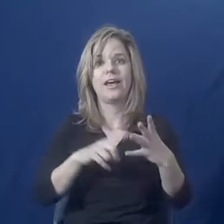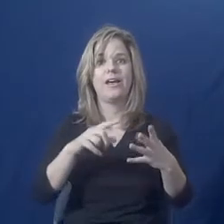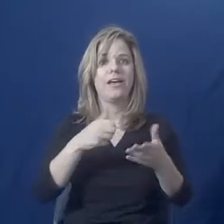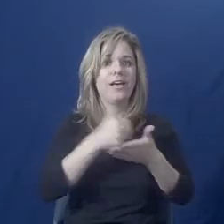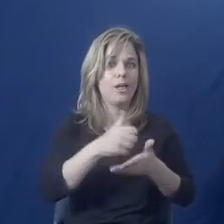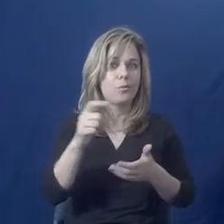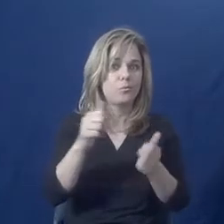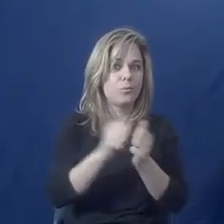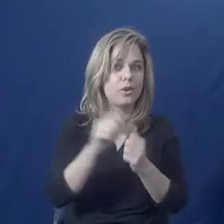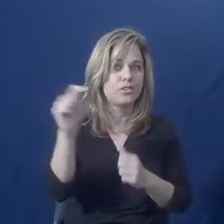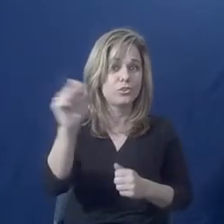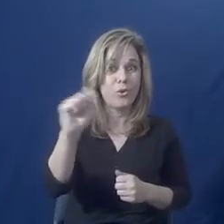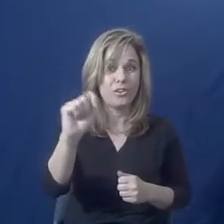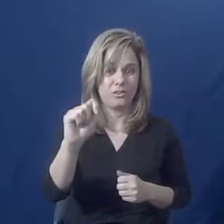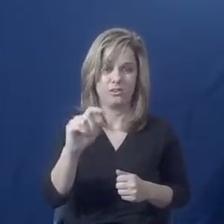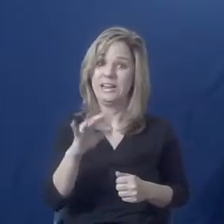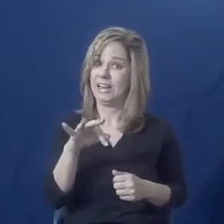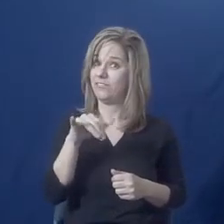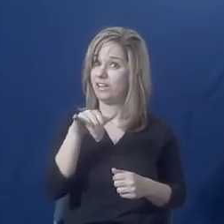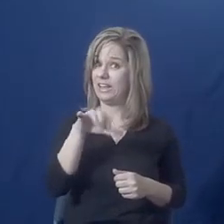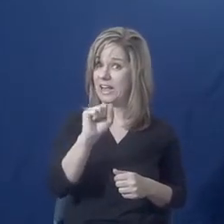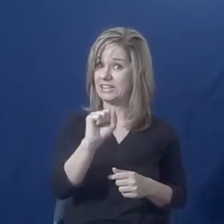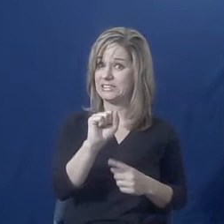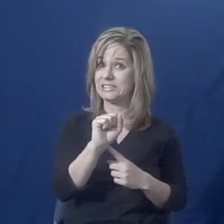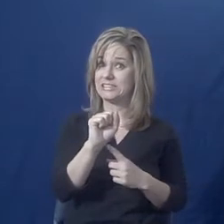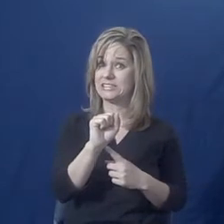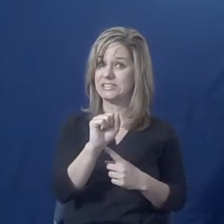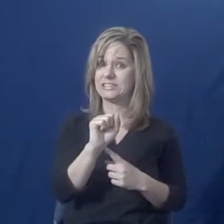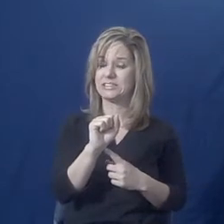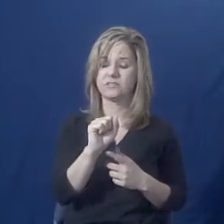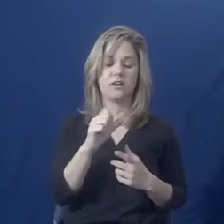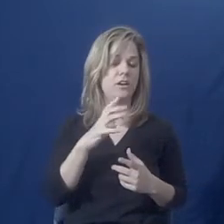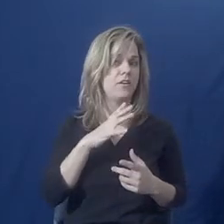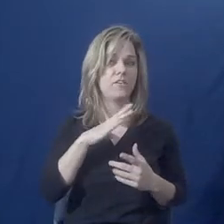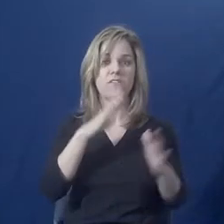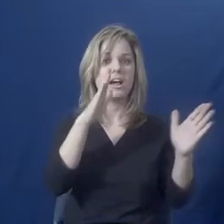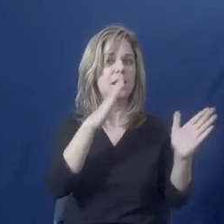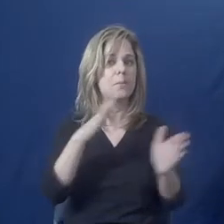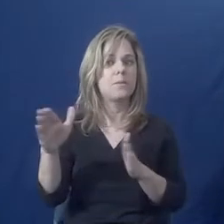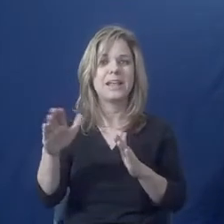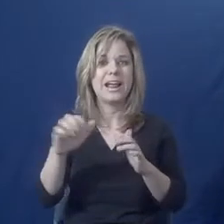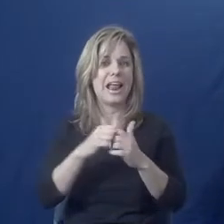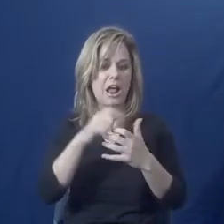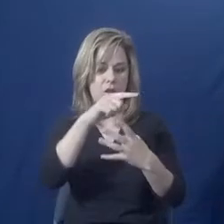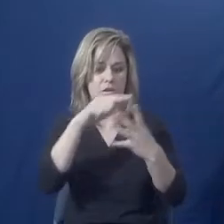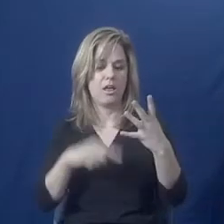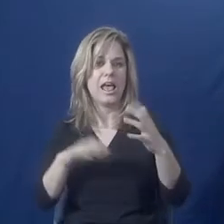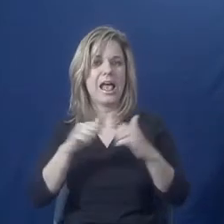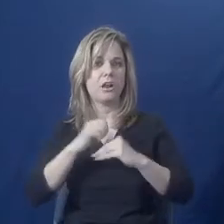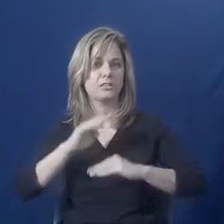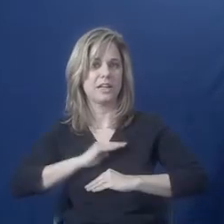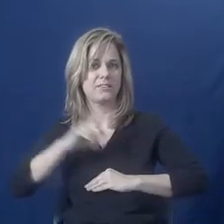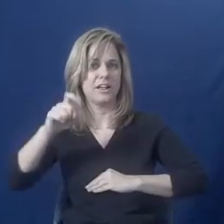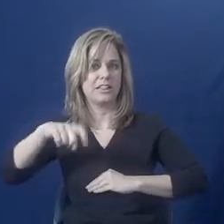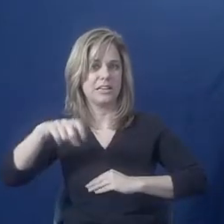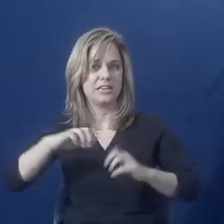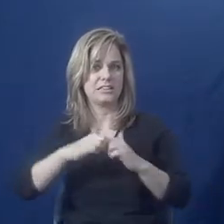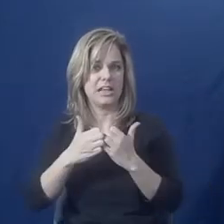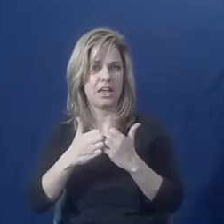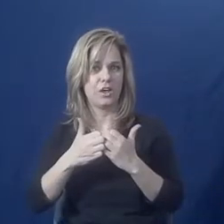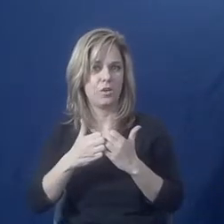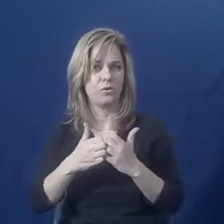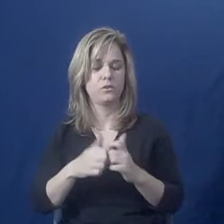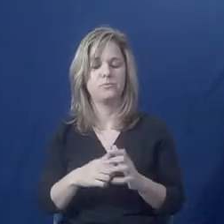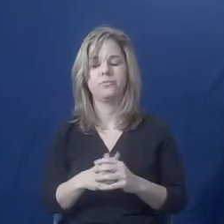so, what is your plan for getting those needs met? There are a lot of services out